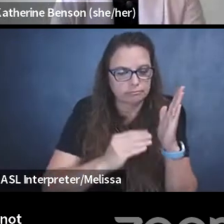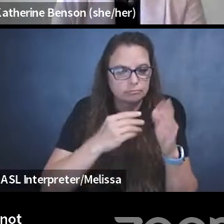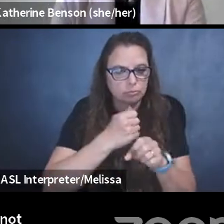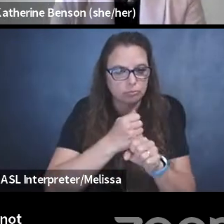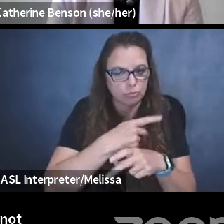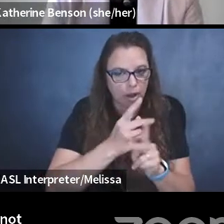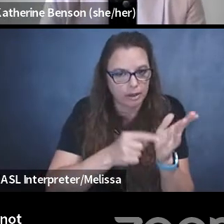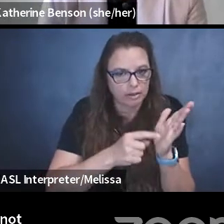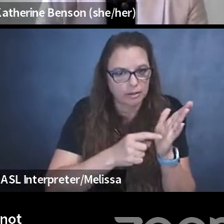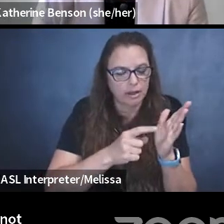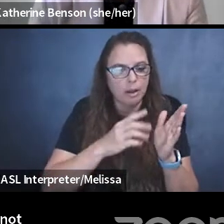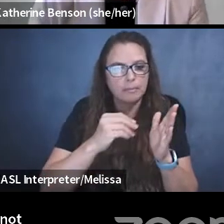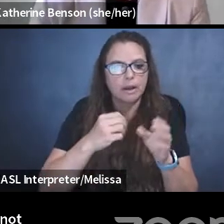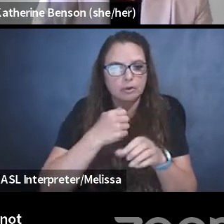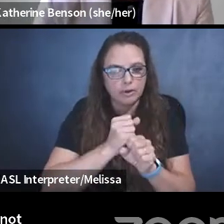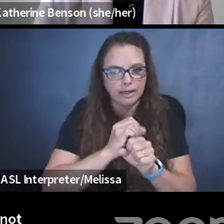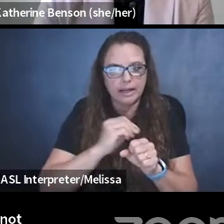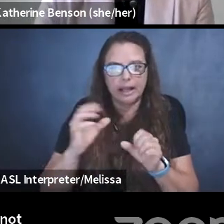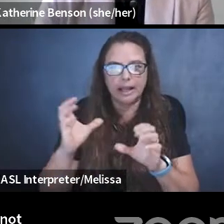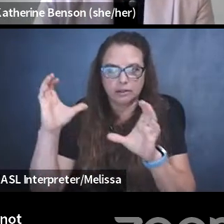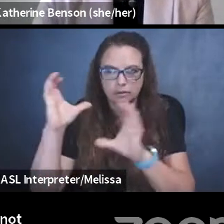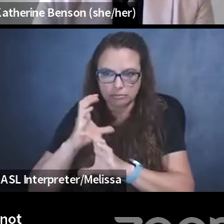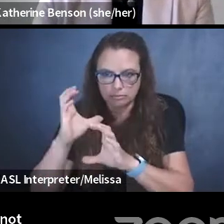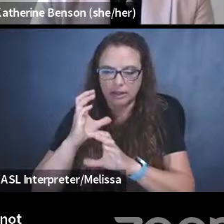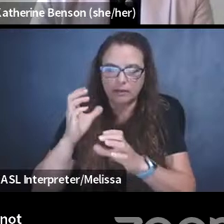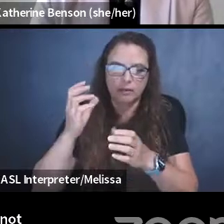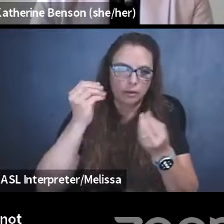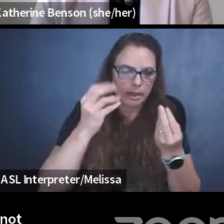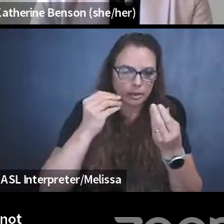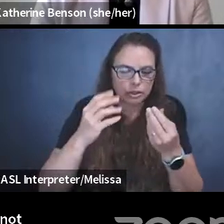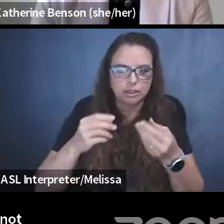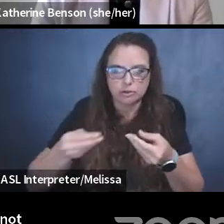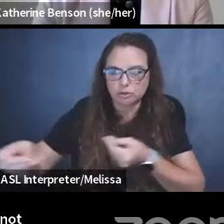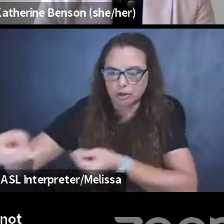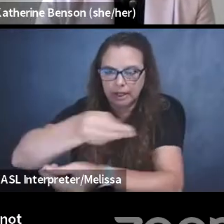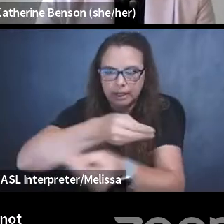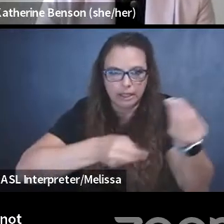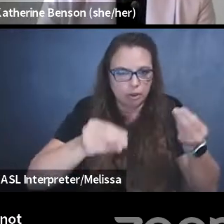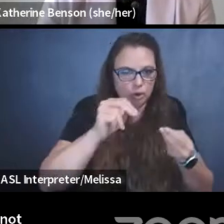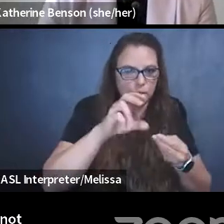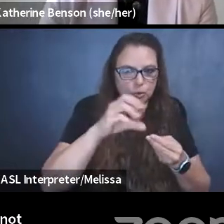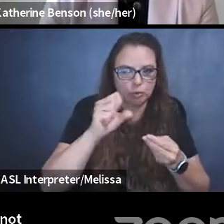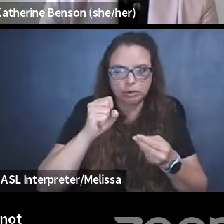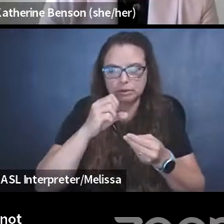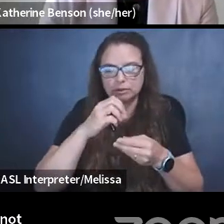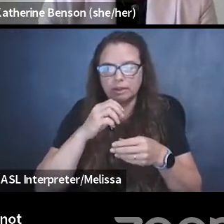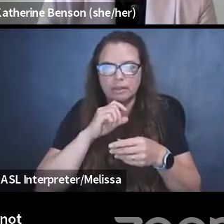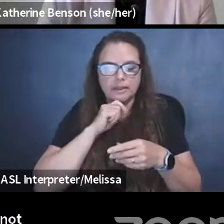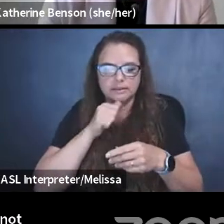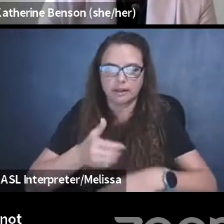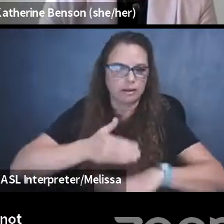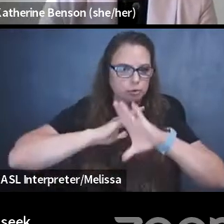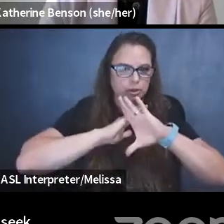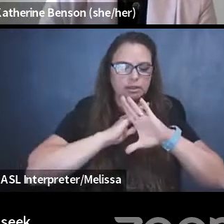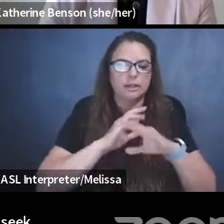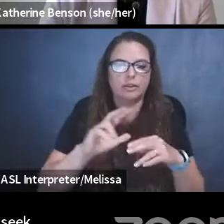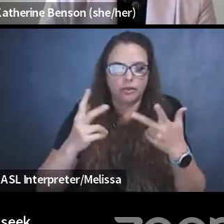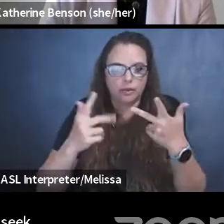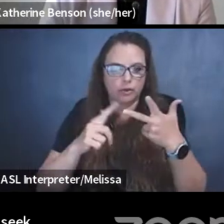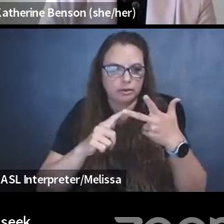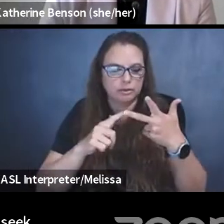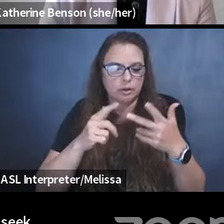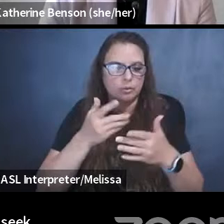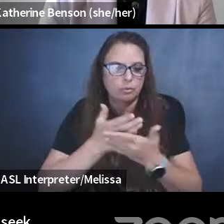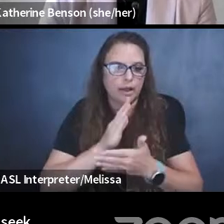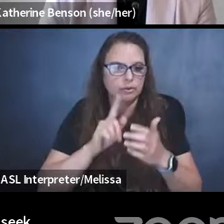seek information, circulate news and other intelligence in a way that's unobstructed. And then thirdly, the right to privacy, so